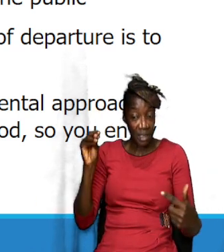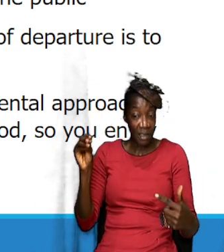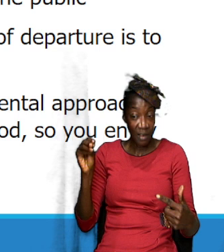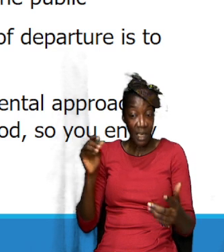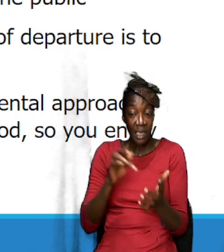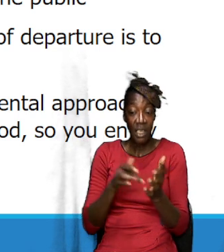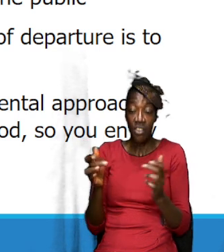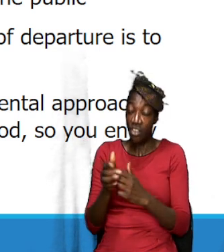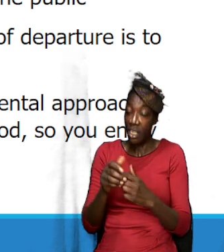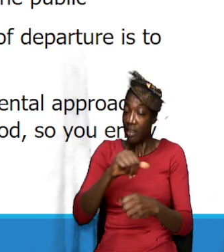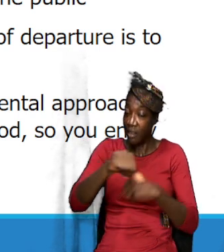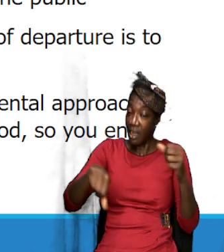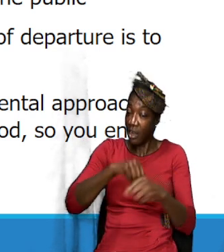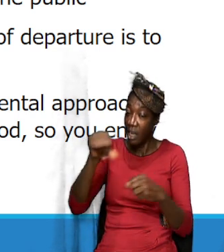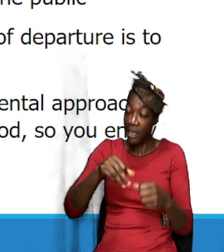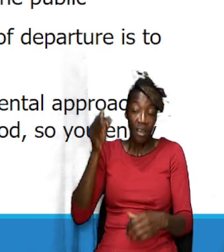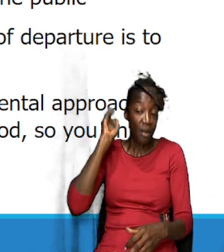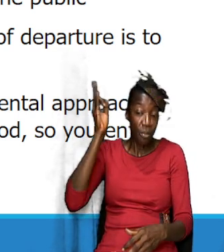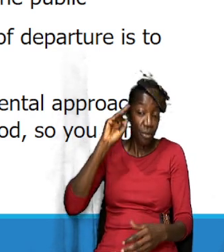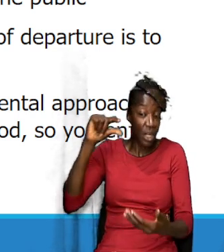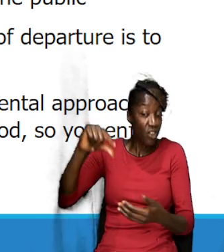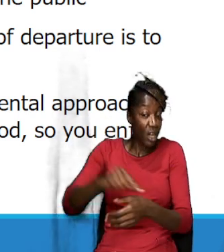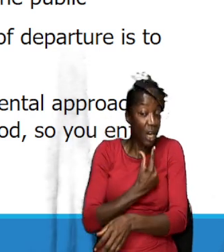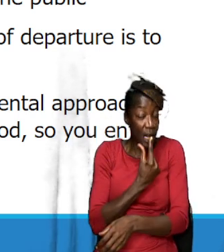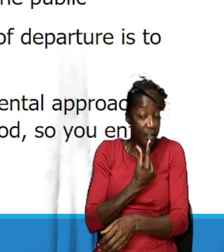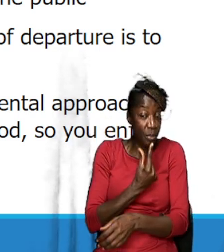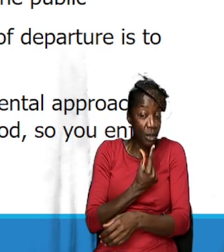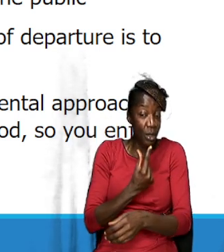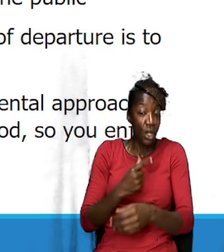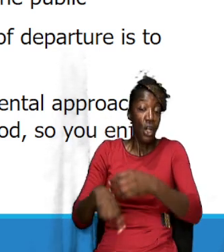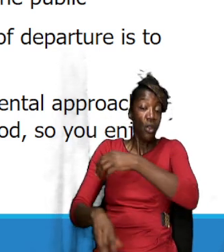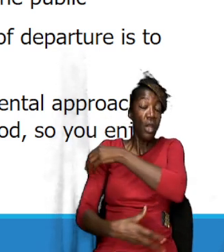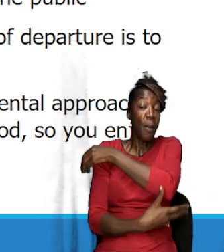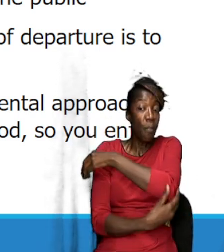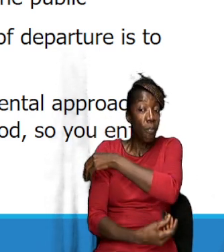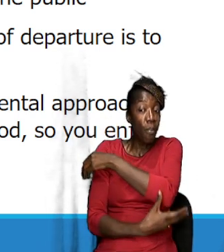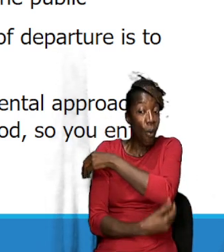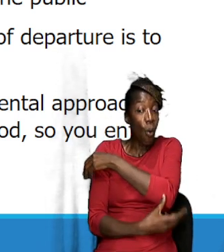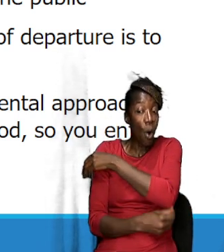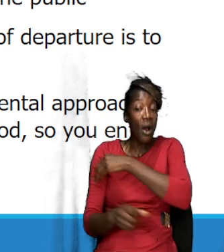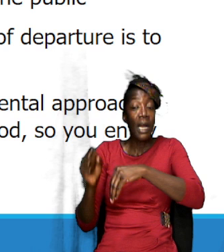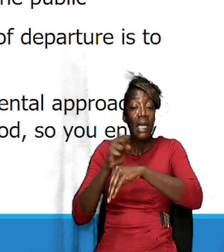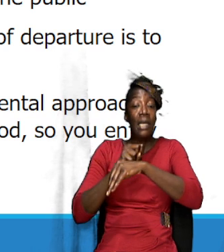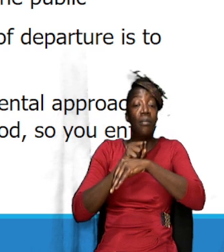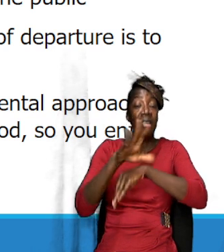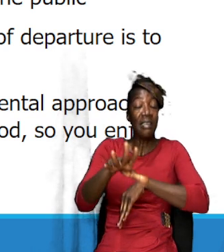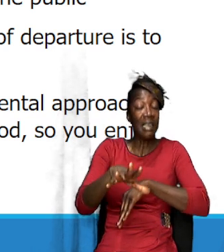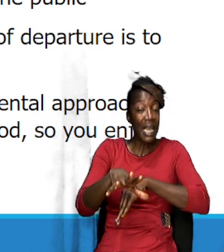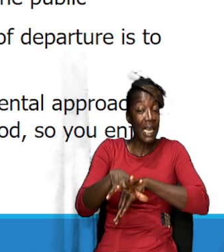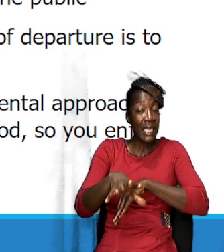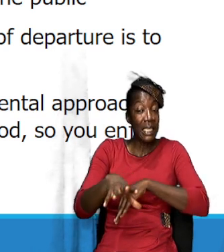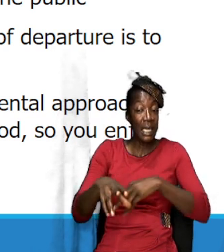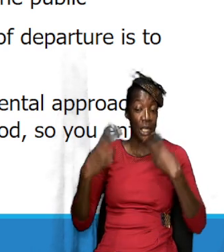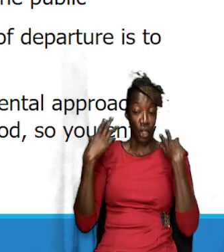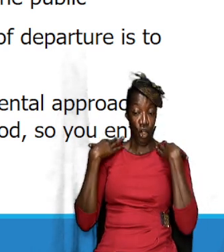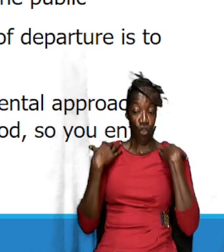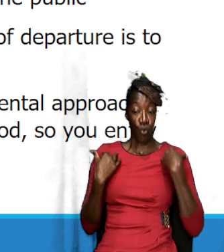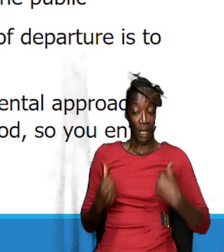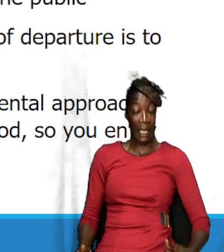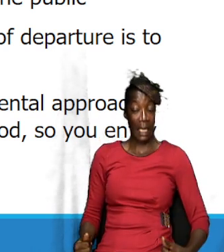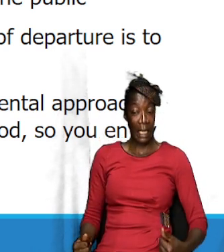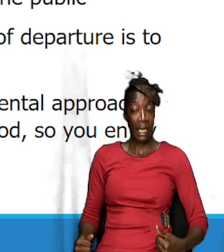was anointed to preach the gospel to the poor and that he was sent now to heal the